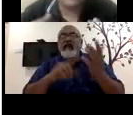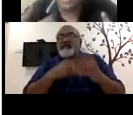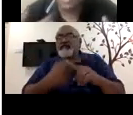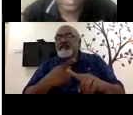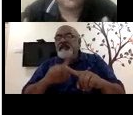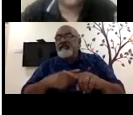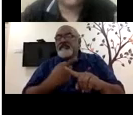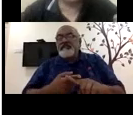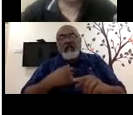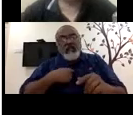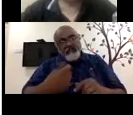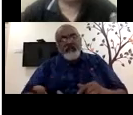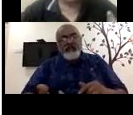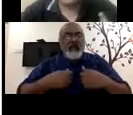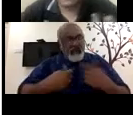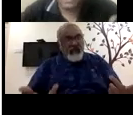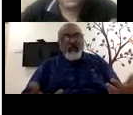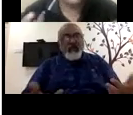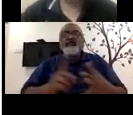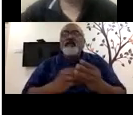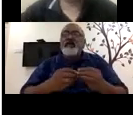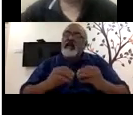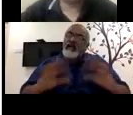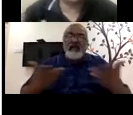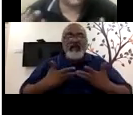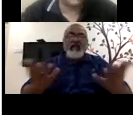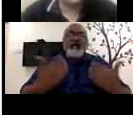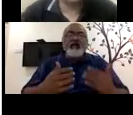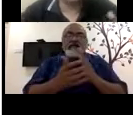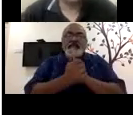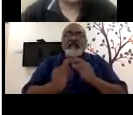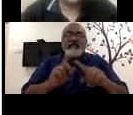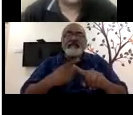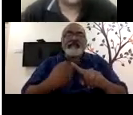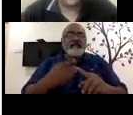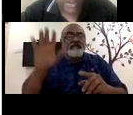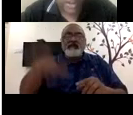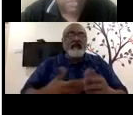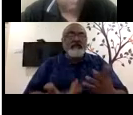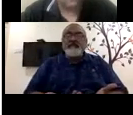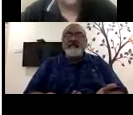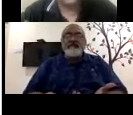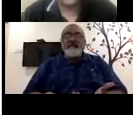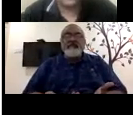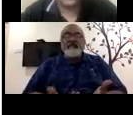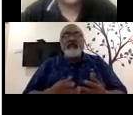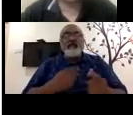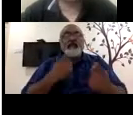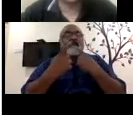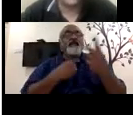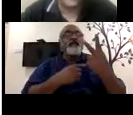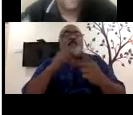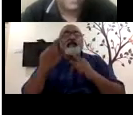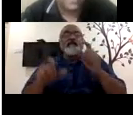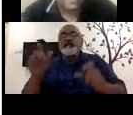opening, I'm ready to hire, but nobody I'm finding, uh, skilled person is not there. When I hire two in, uh, when I interview two people, the person